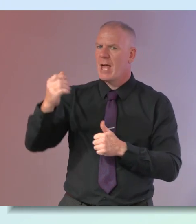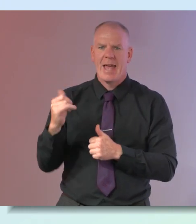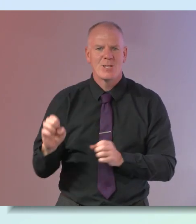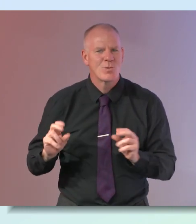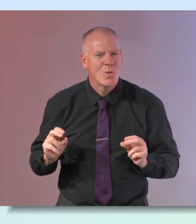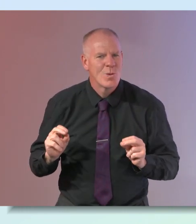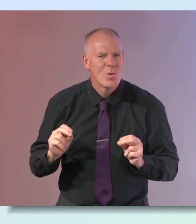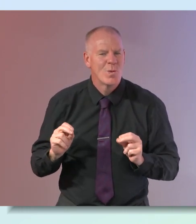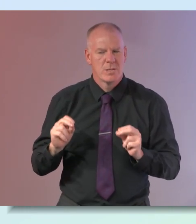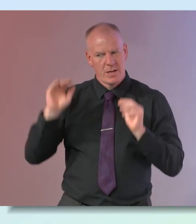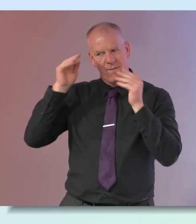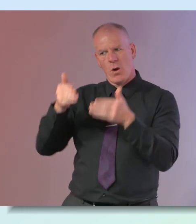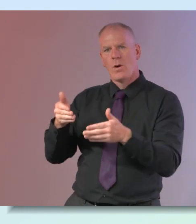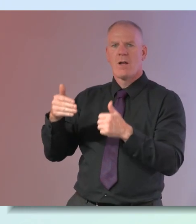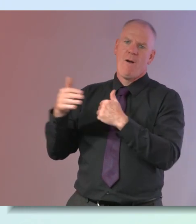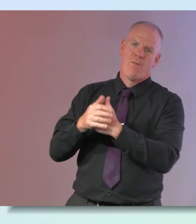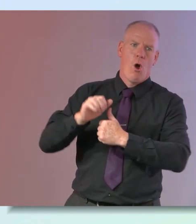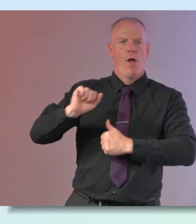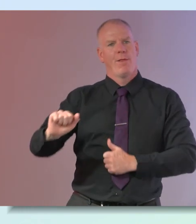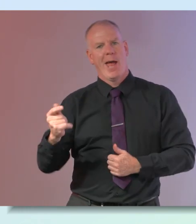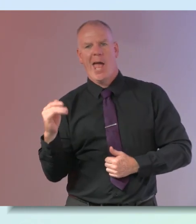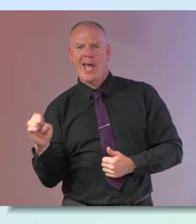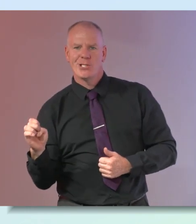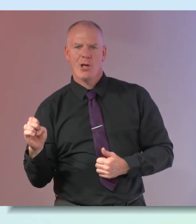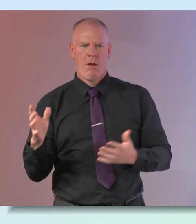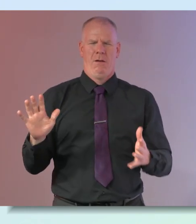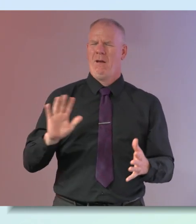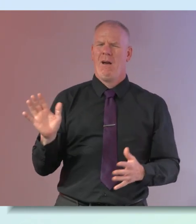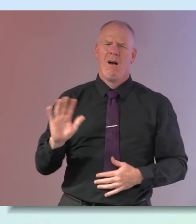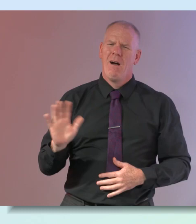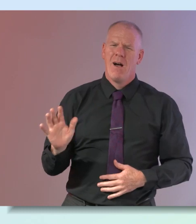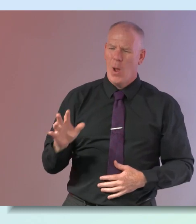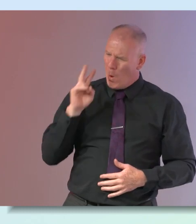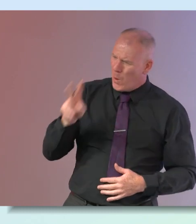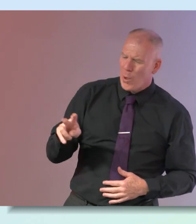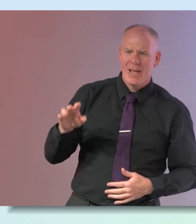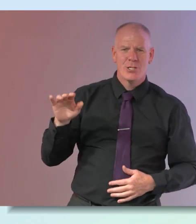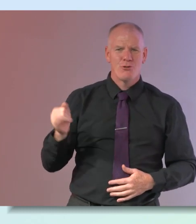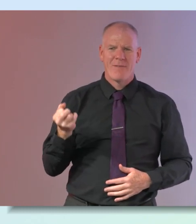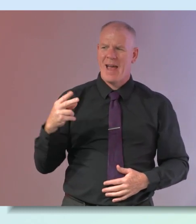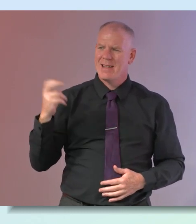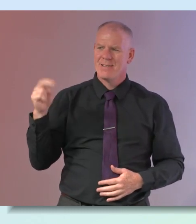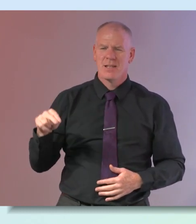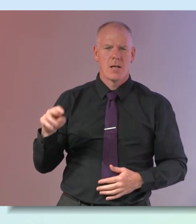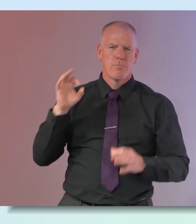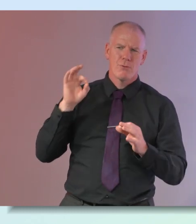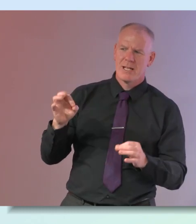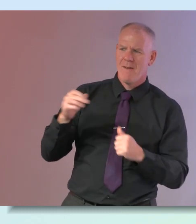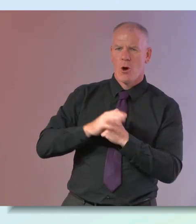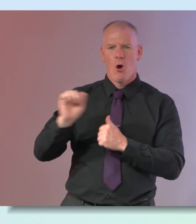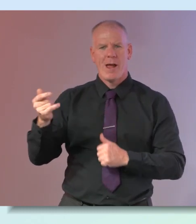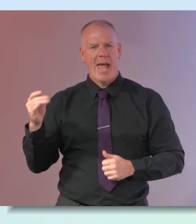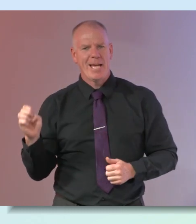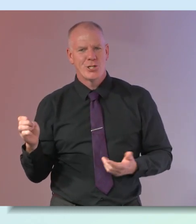you know we're very focused on for their everything is for their age you know it's almost like doesn't she doesn't she look good for her age doesn't she look good for